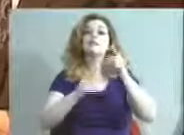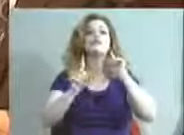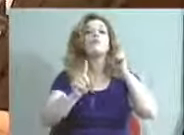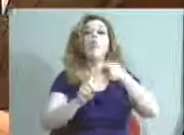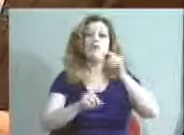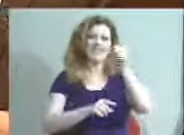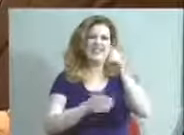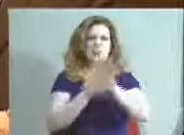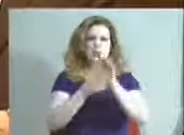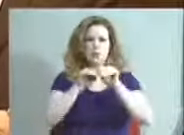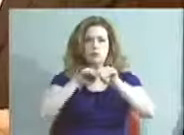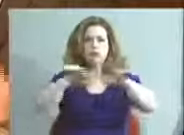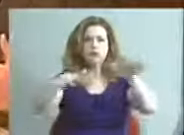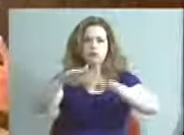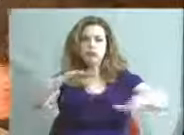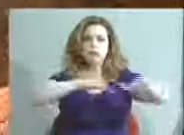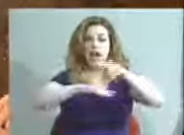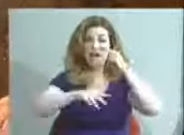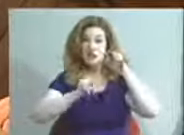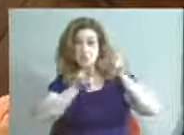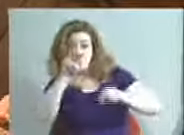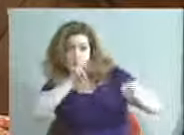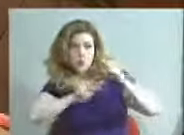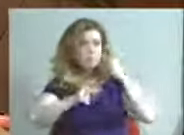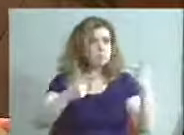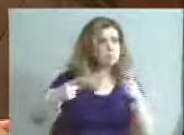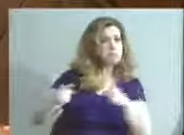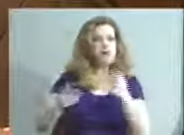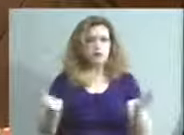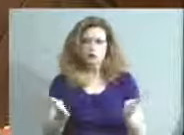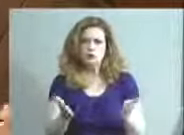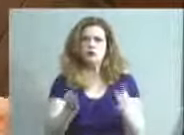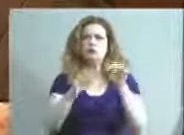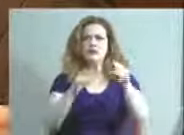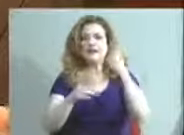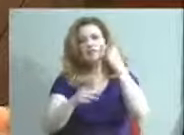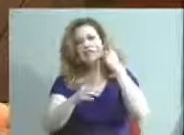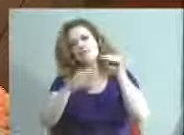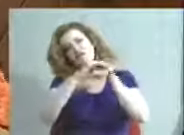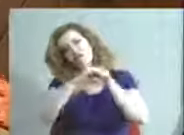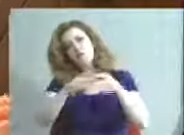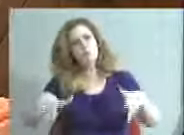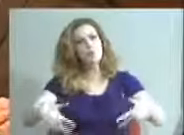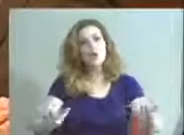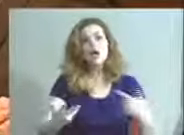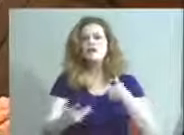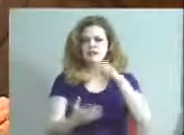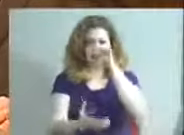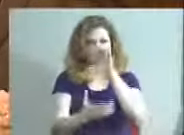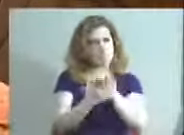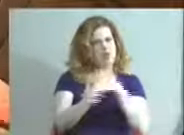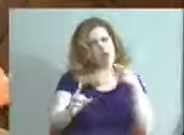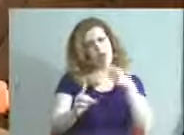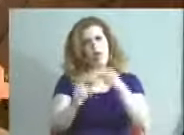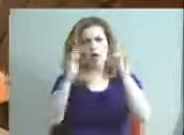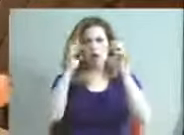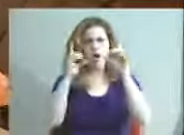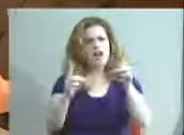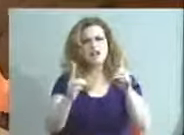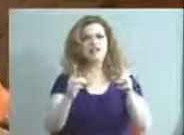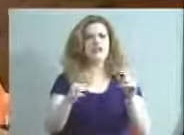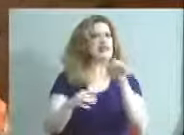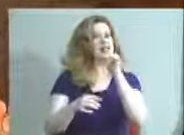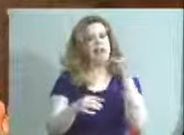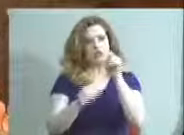funding. But as you all watch that, I would encourage you all to watch what the return on investment is here, because I believe in education. We're not going to just kind of